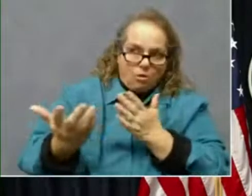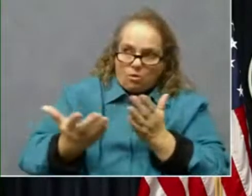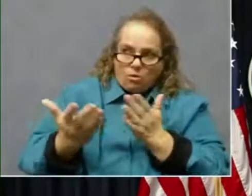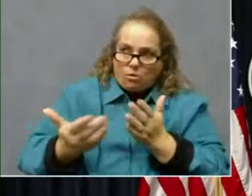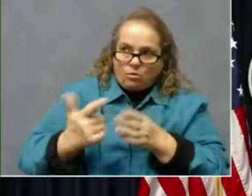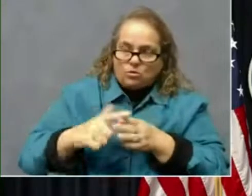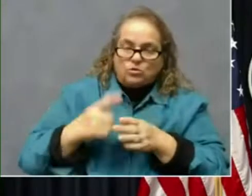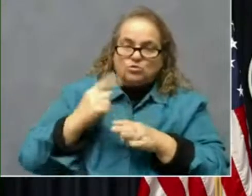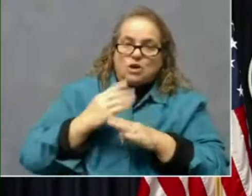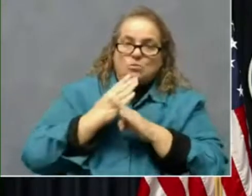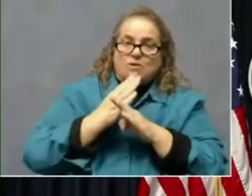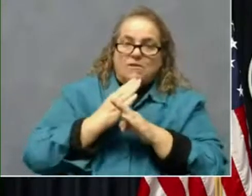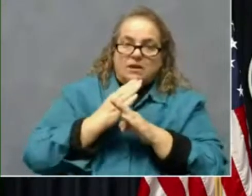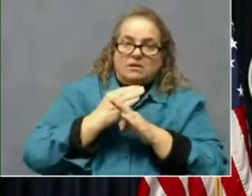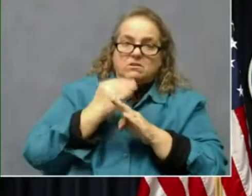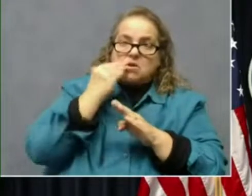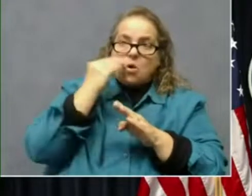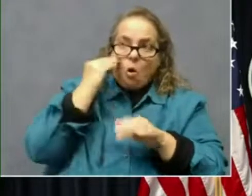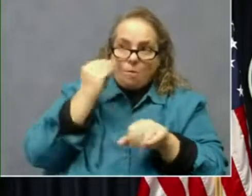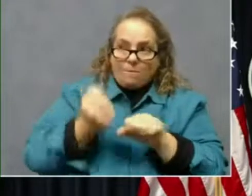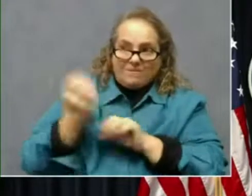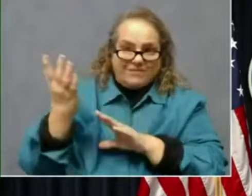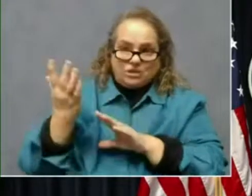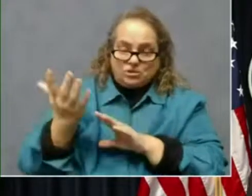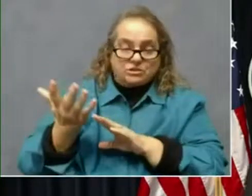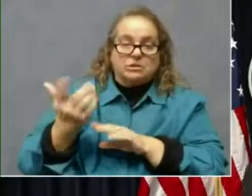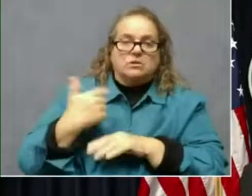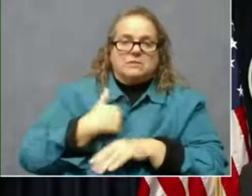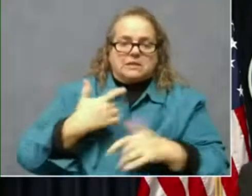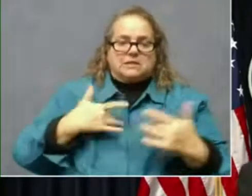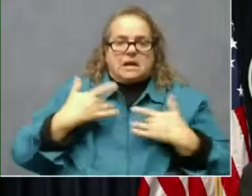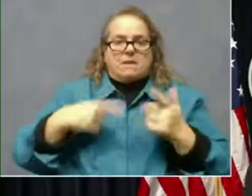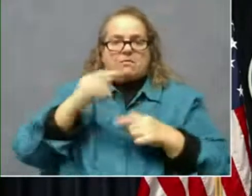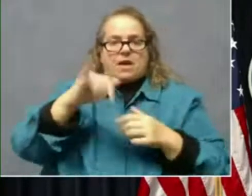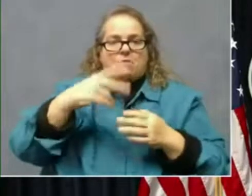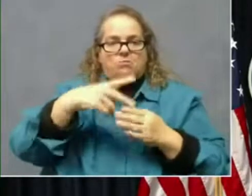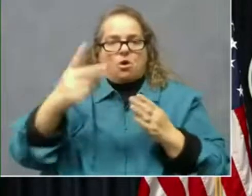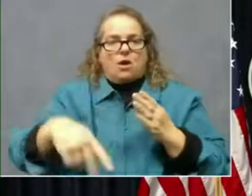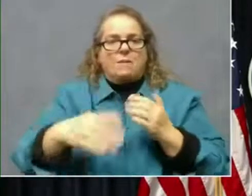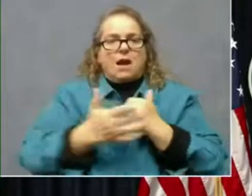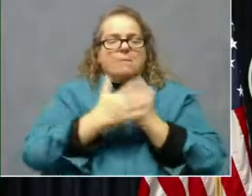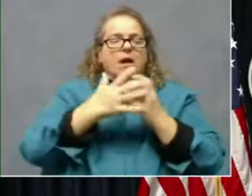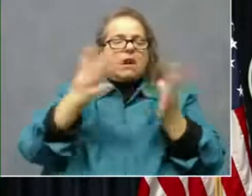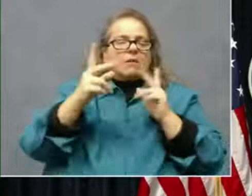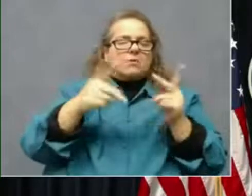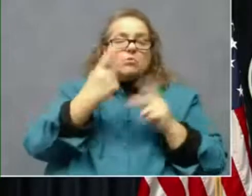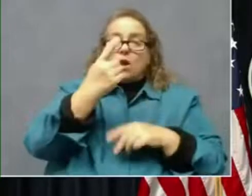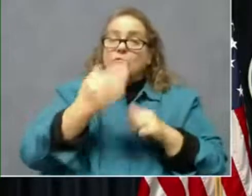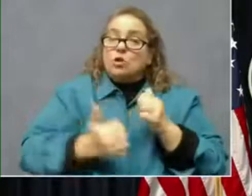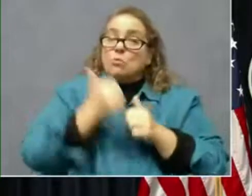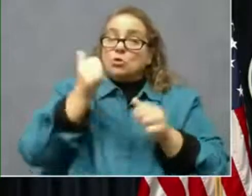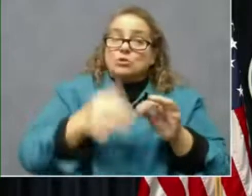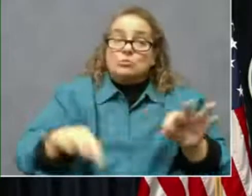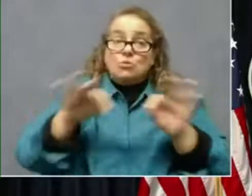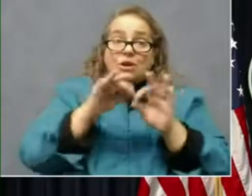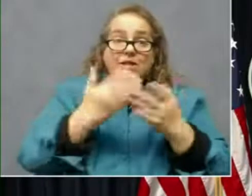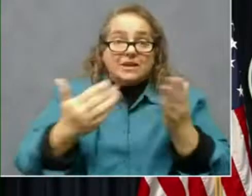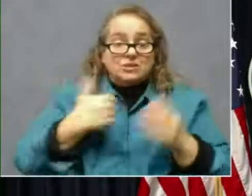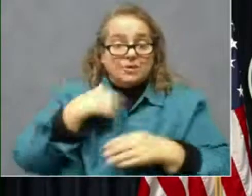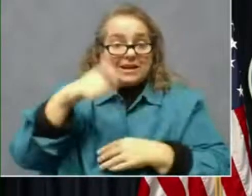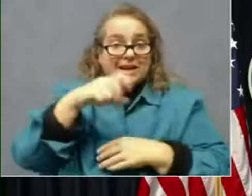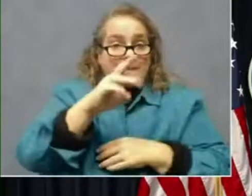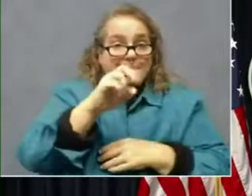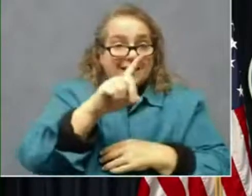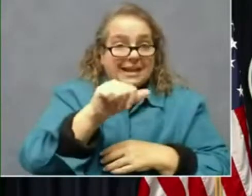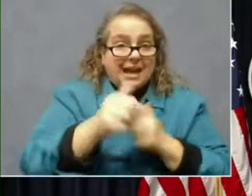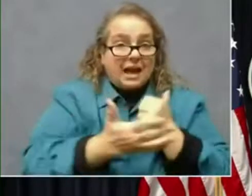I'm really excited about that program. We're going to help a lot of people. One of the most important things, and we need the media's help, we need every county judge, we